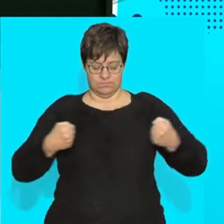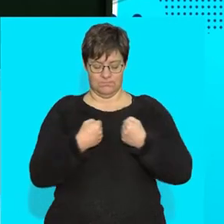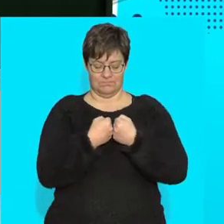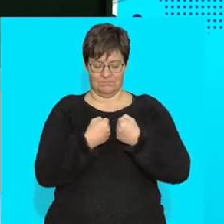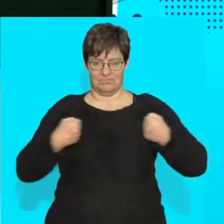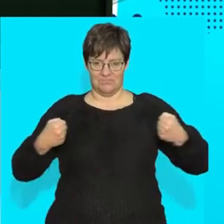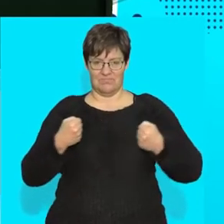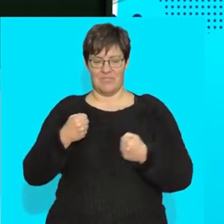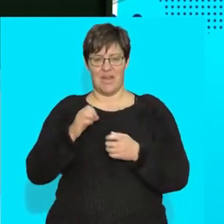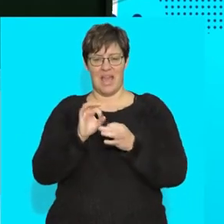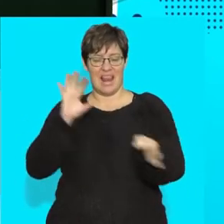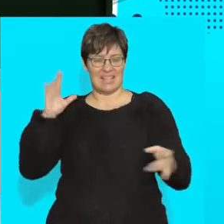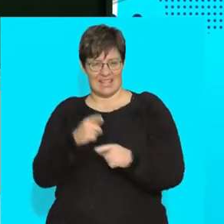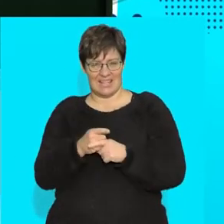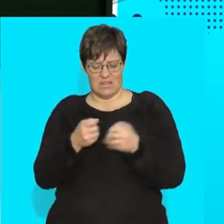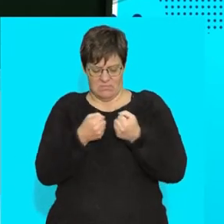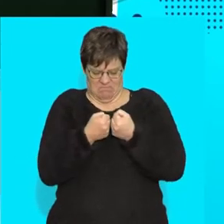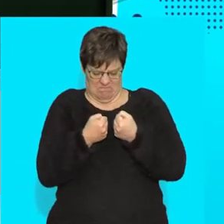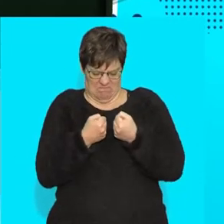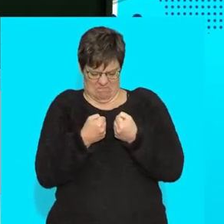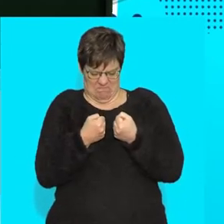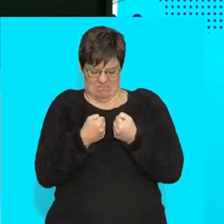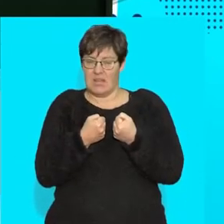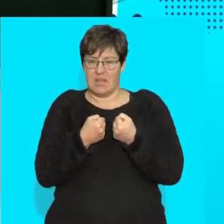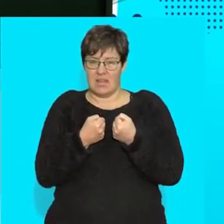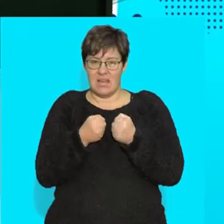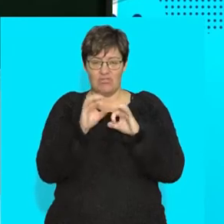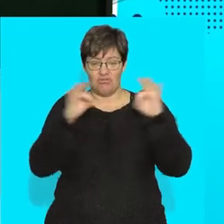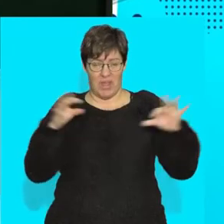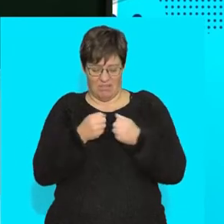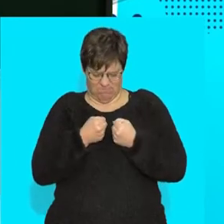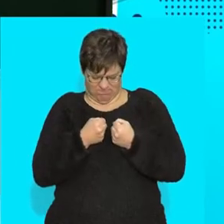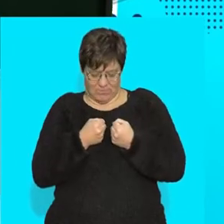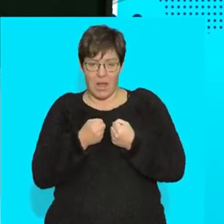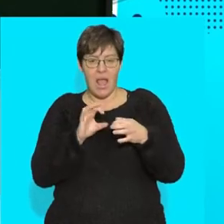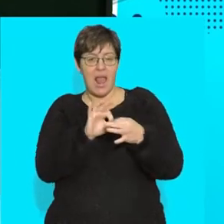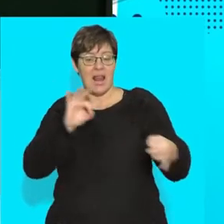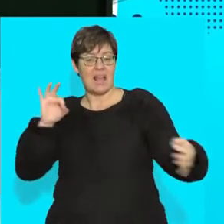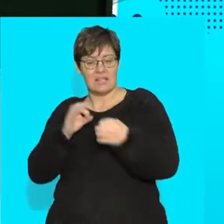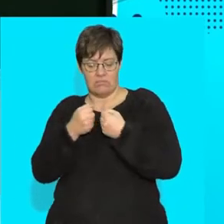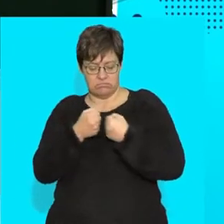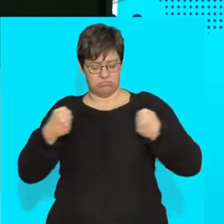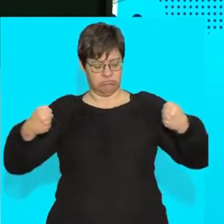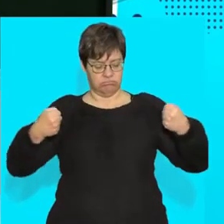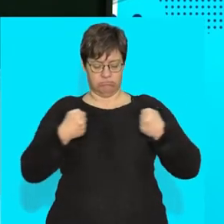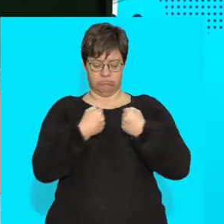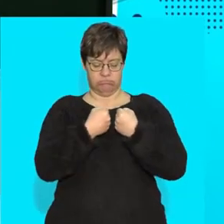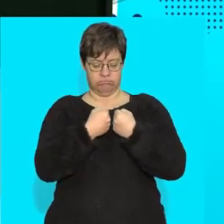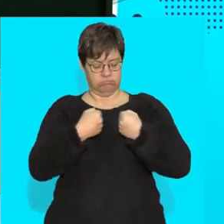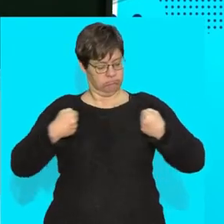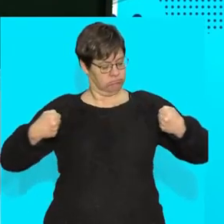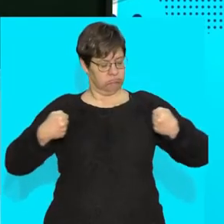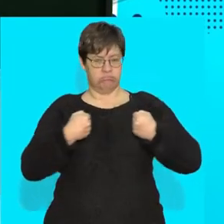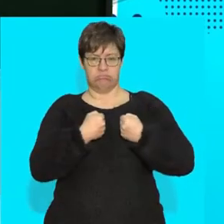String is tough and I can't move it strong. Elastic can stretch and come back again.